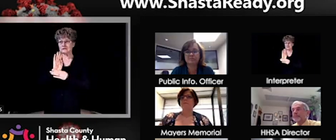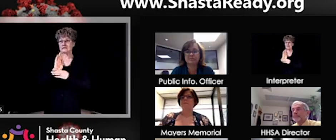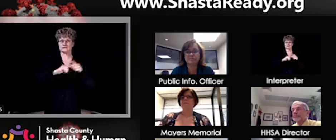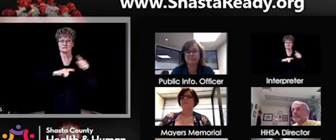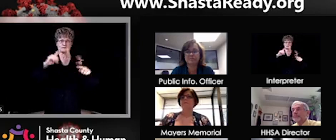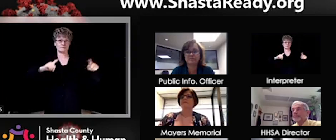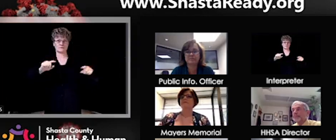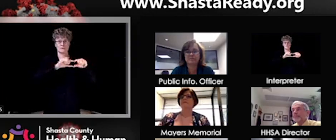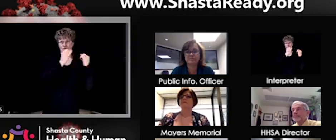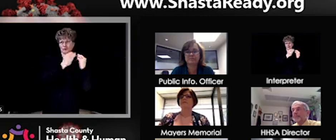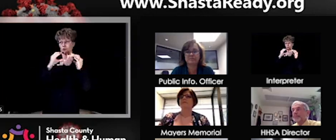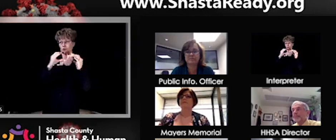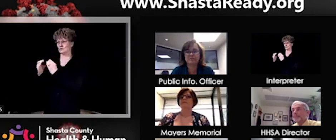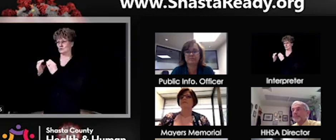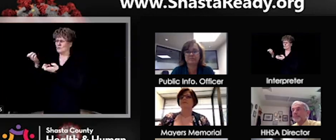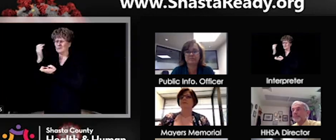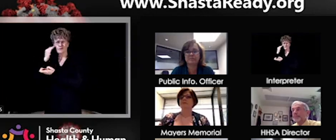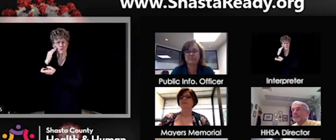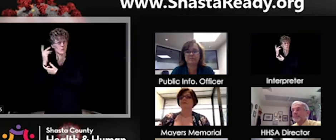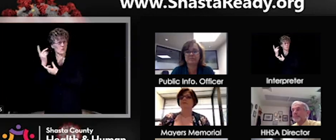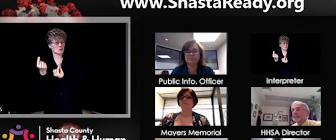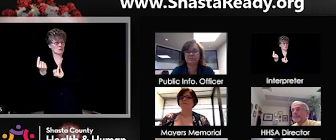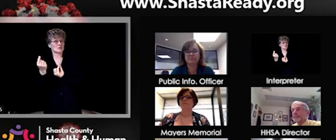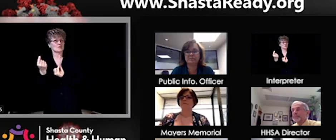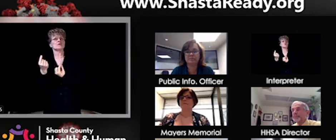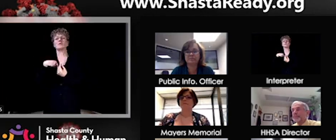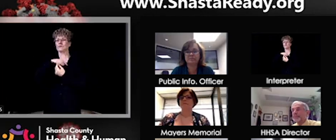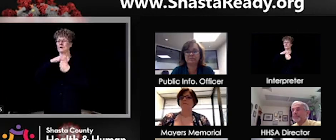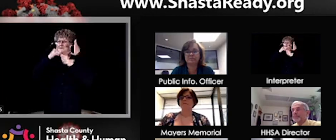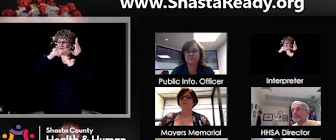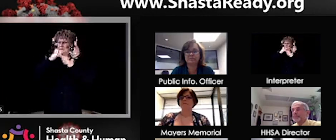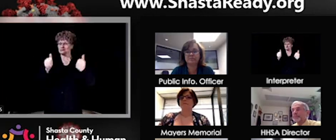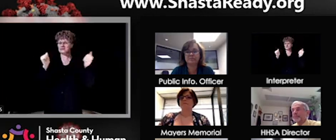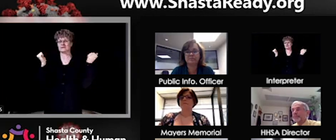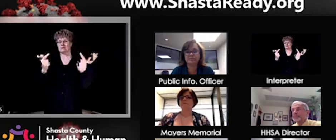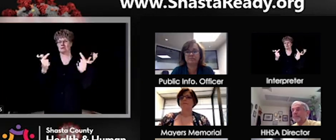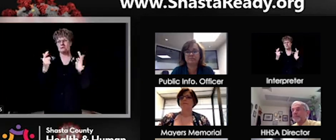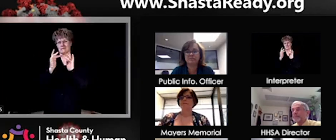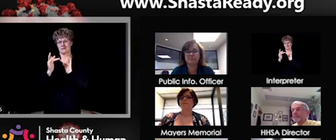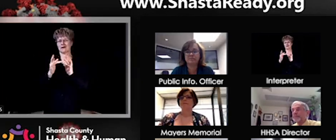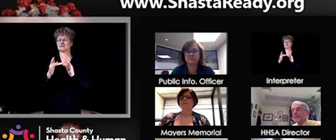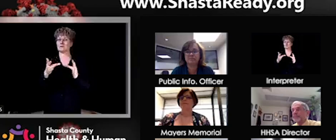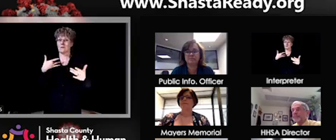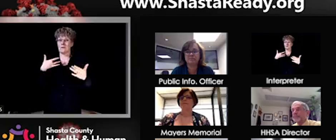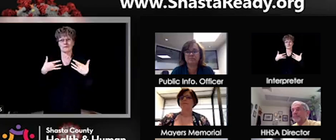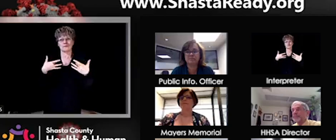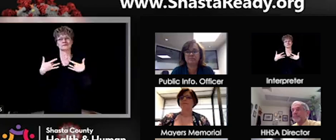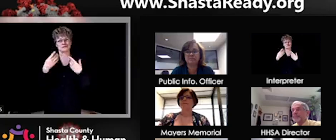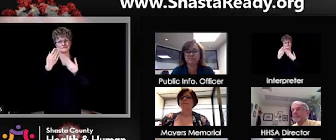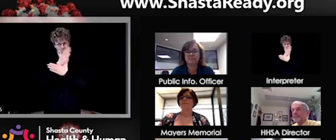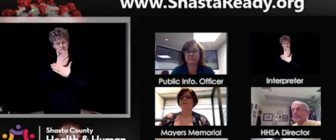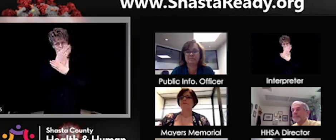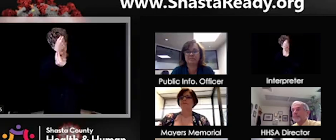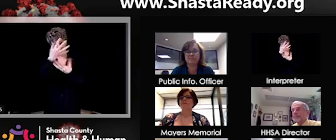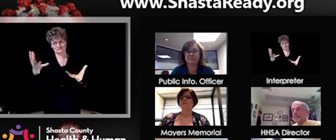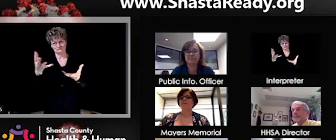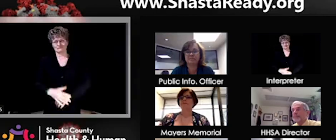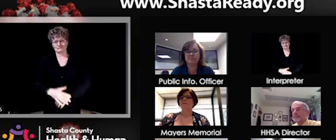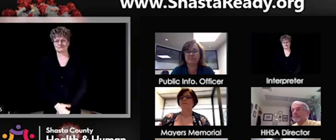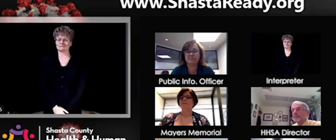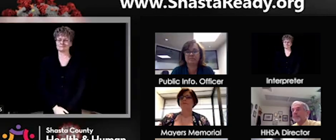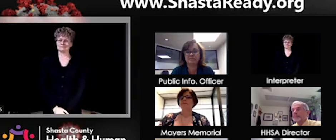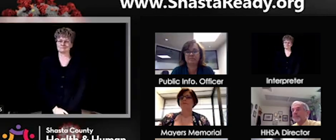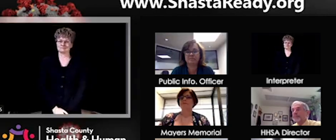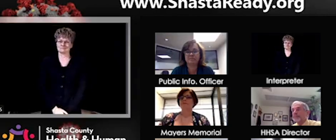what they can be doing. And so, that's really, really exciting news. I did want to also let the public